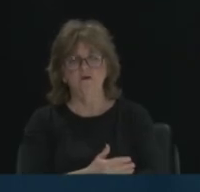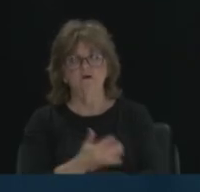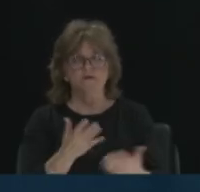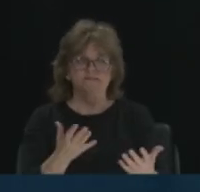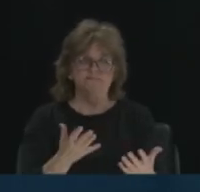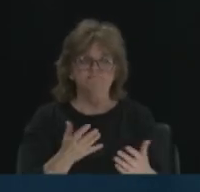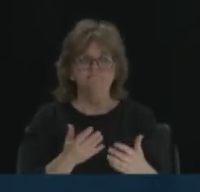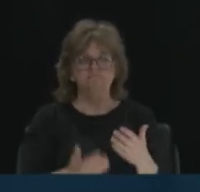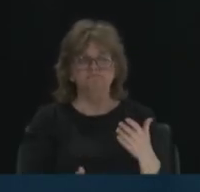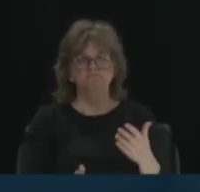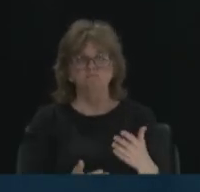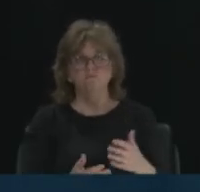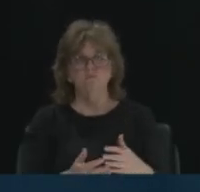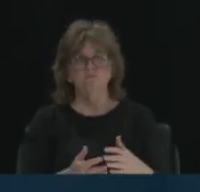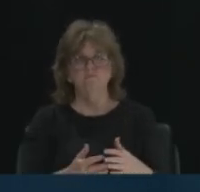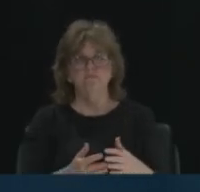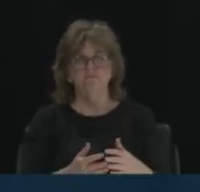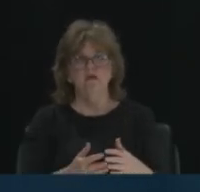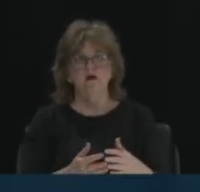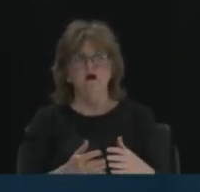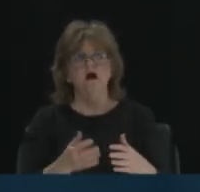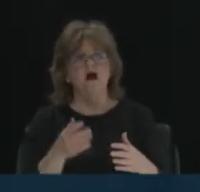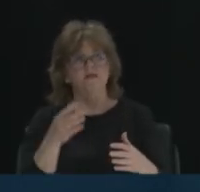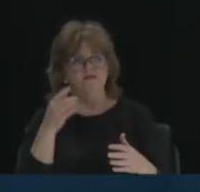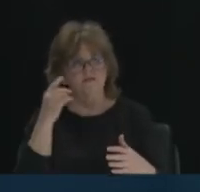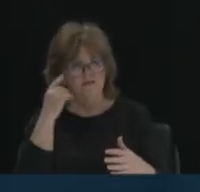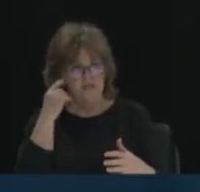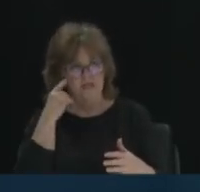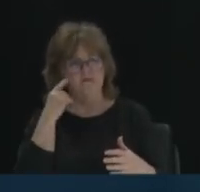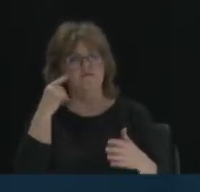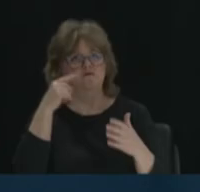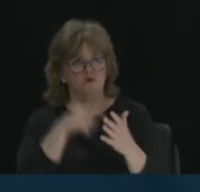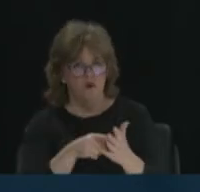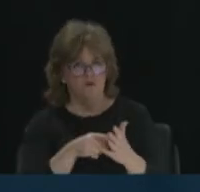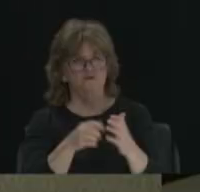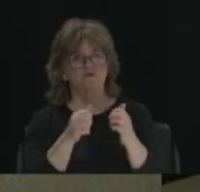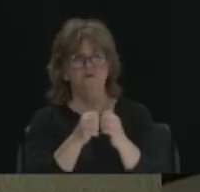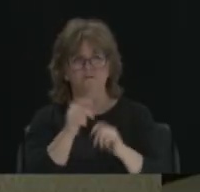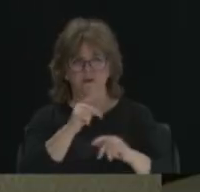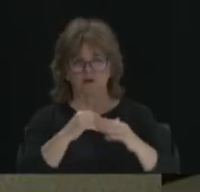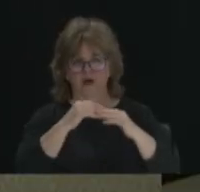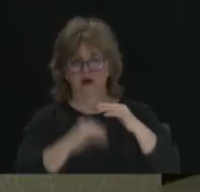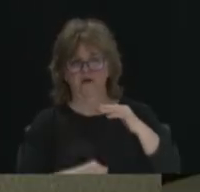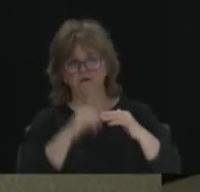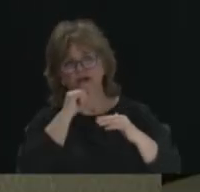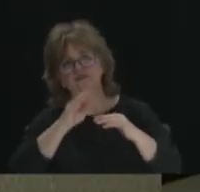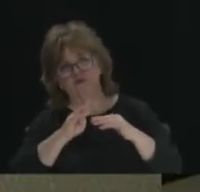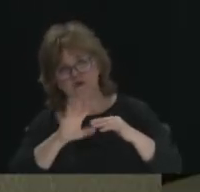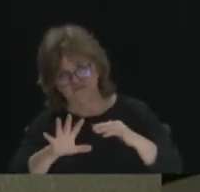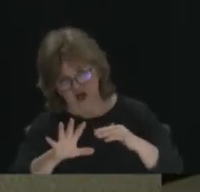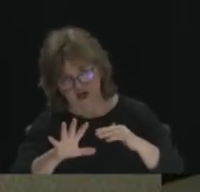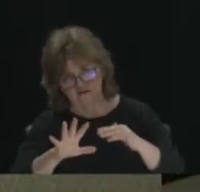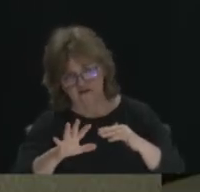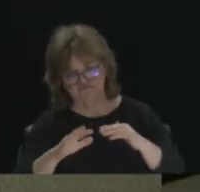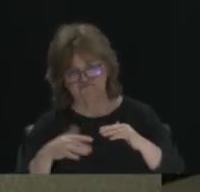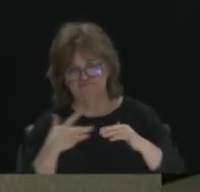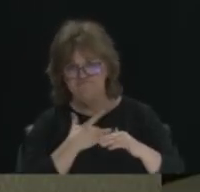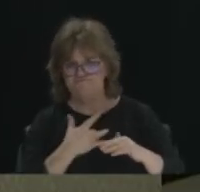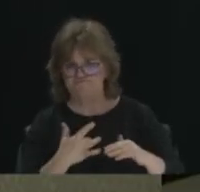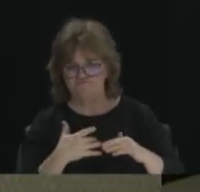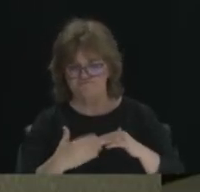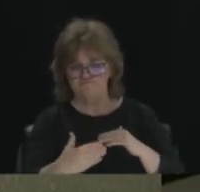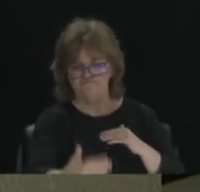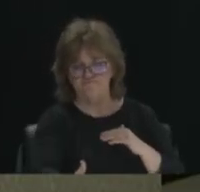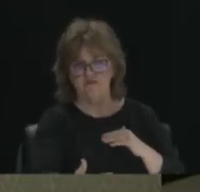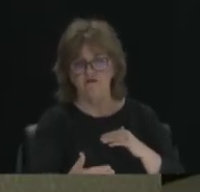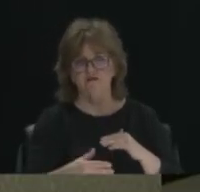under 45's leadership. Okay. I just say it like that. So at the end of the day, it